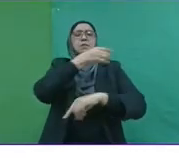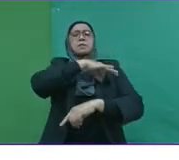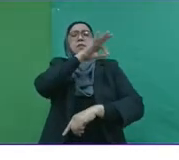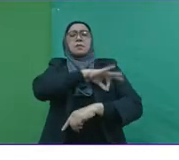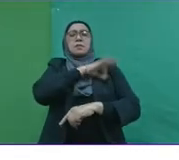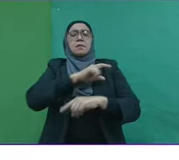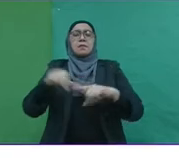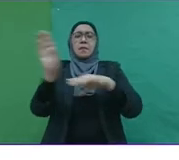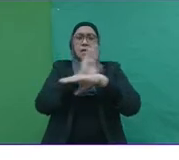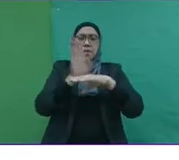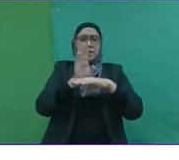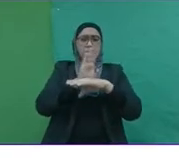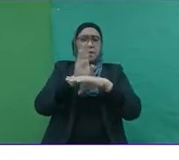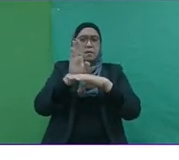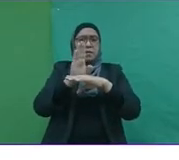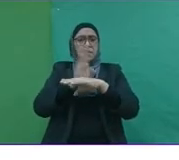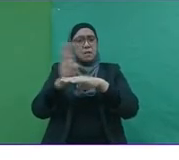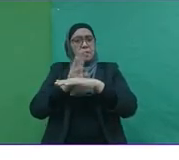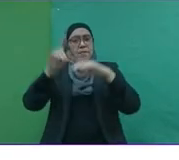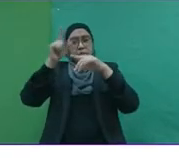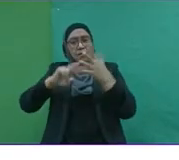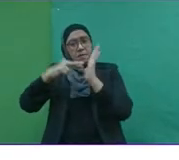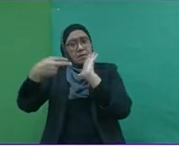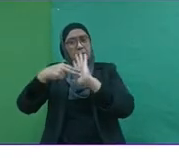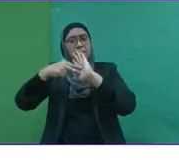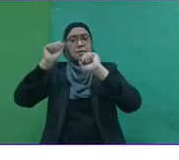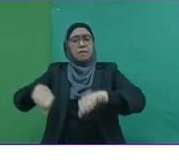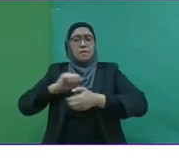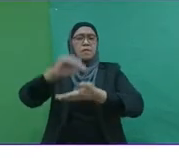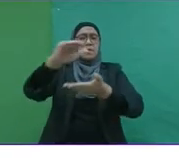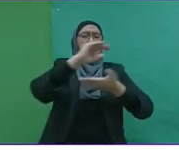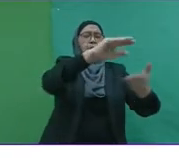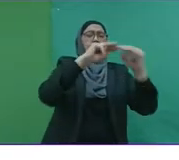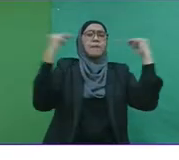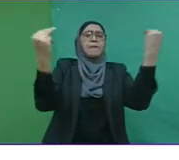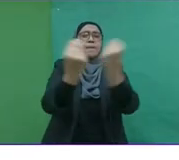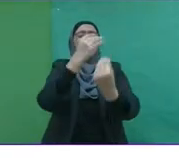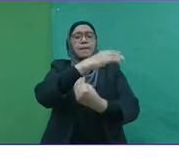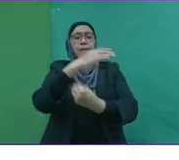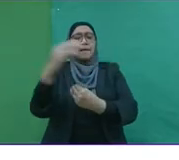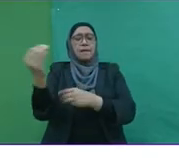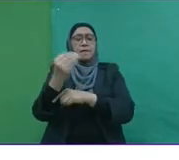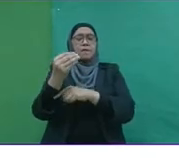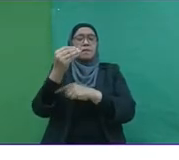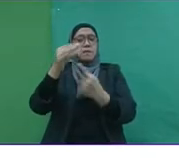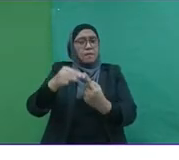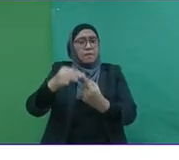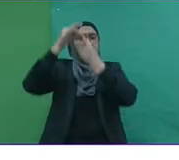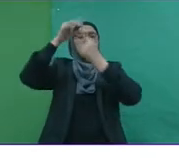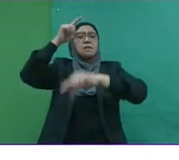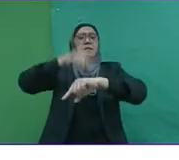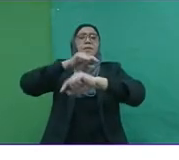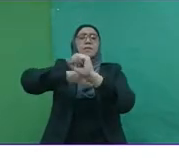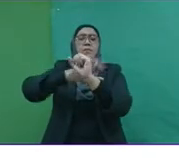entrepreneurs need to contribute to their community and to the society that they operate in, especially during